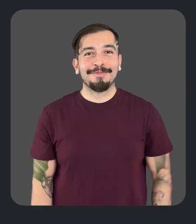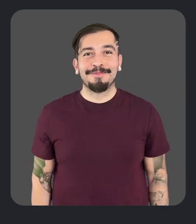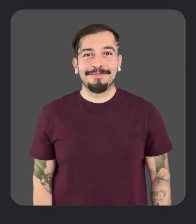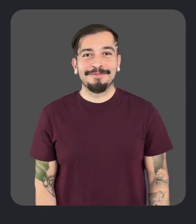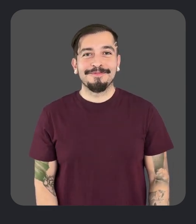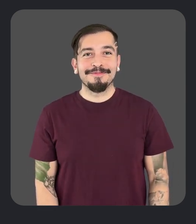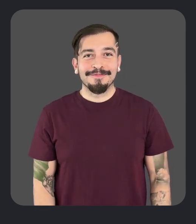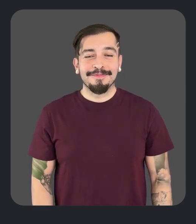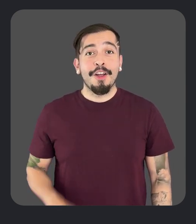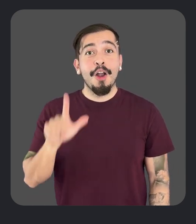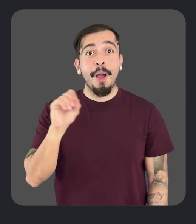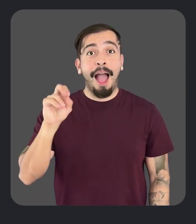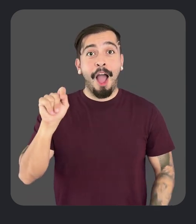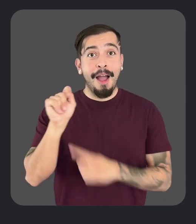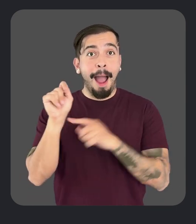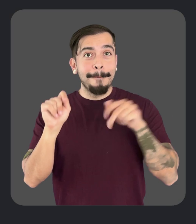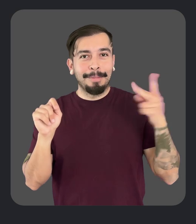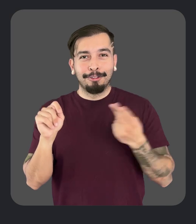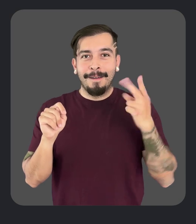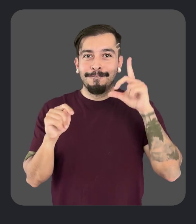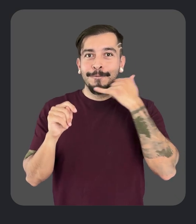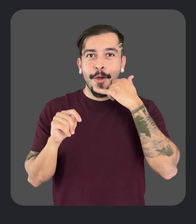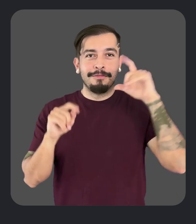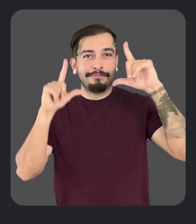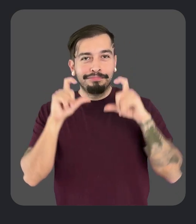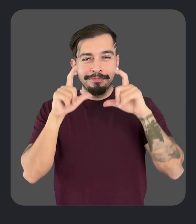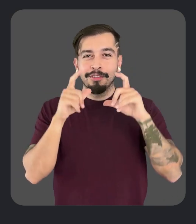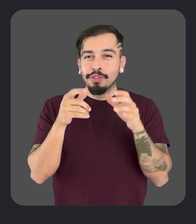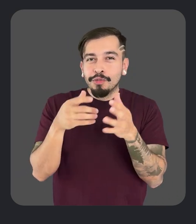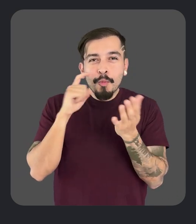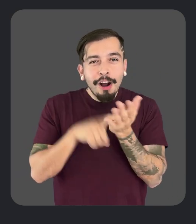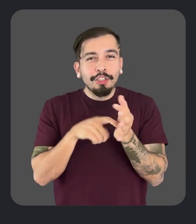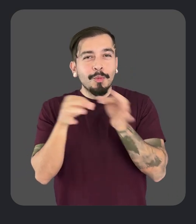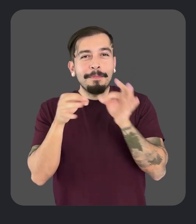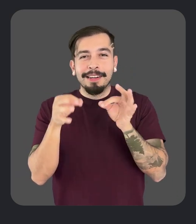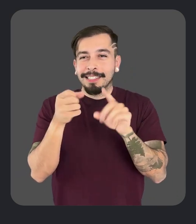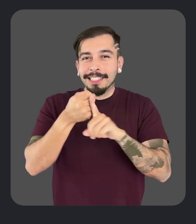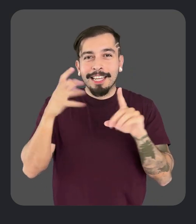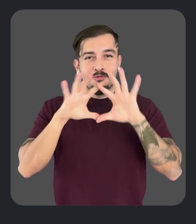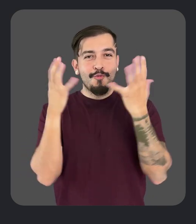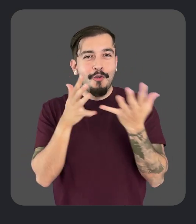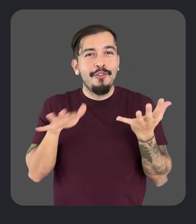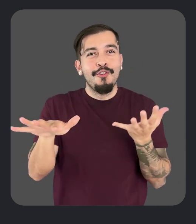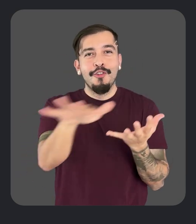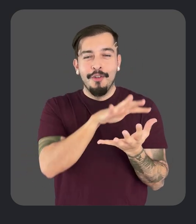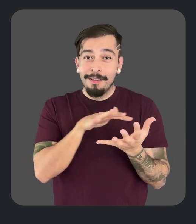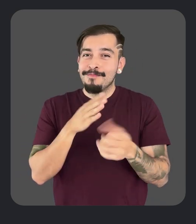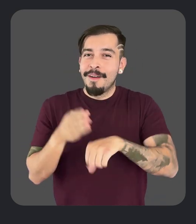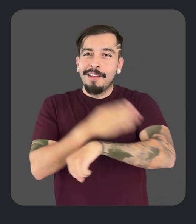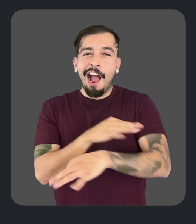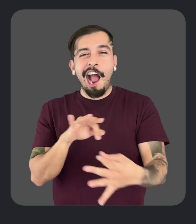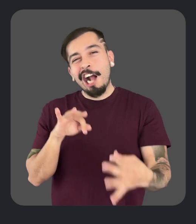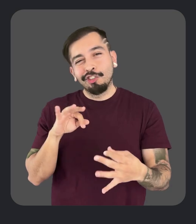languages in the future. In Lookout, our app that uses your phone's camera to recognize and describe details about the world around